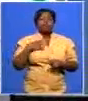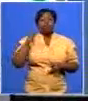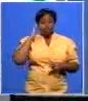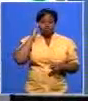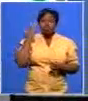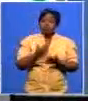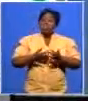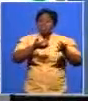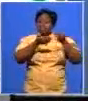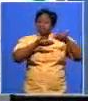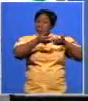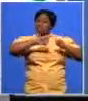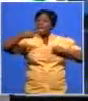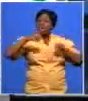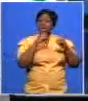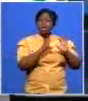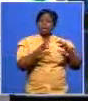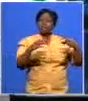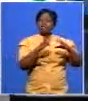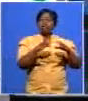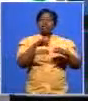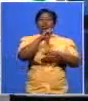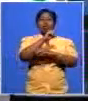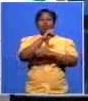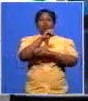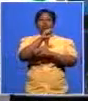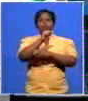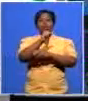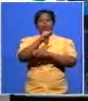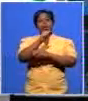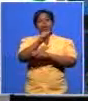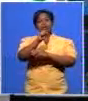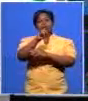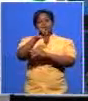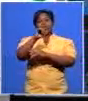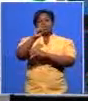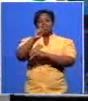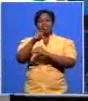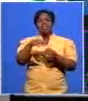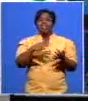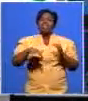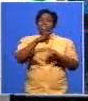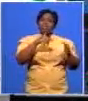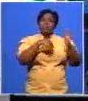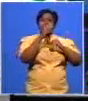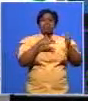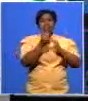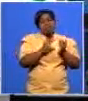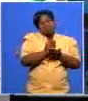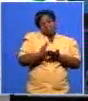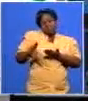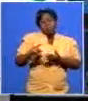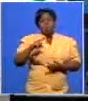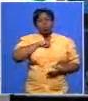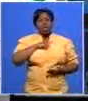know you can talk to companies establish them like horses where even their property is marginalized because it must owe